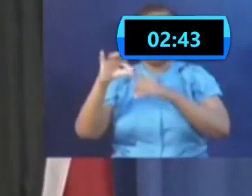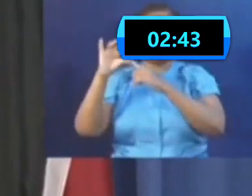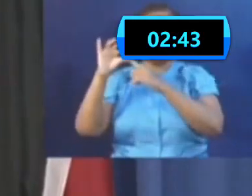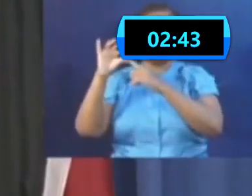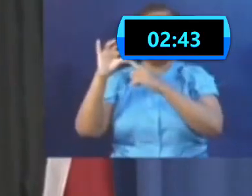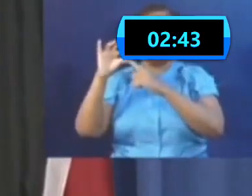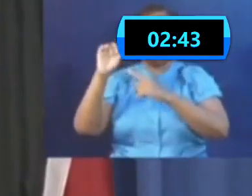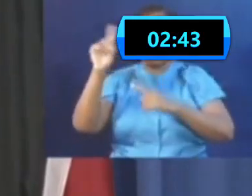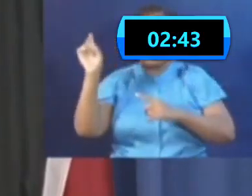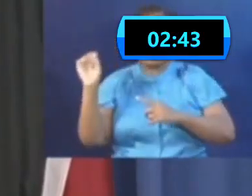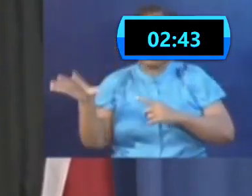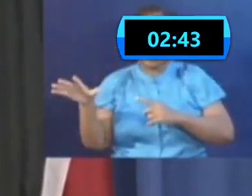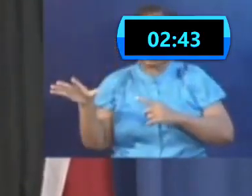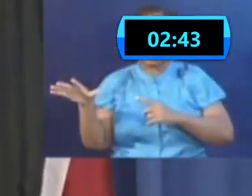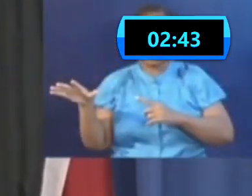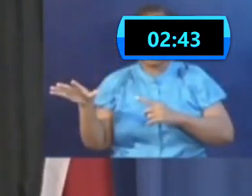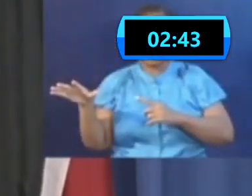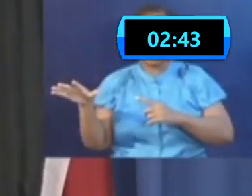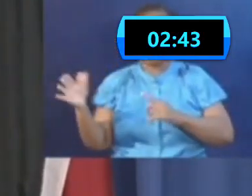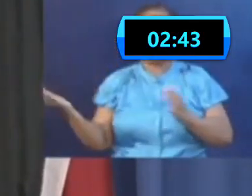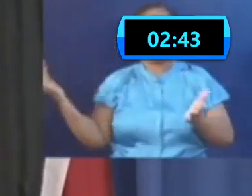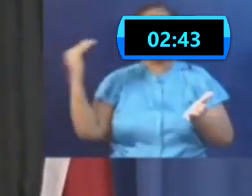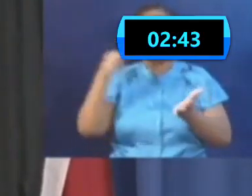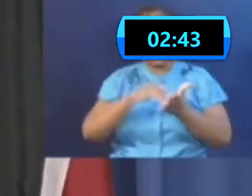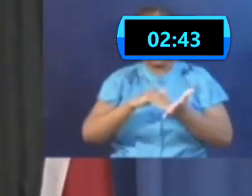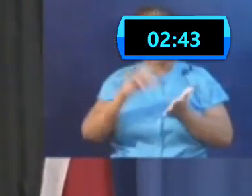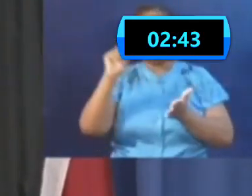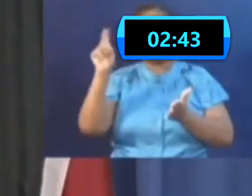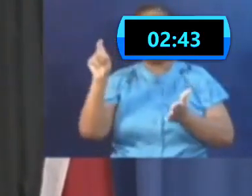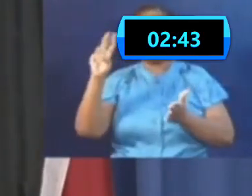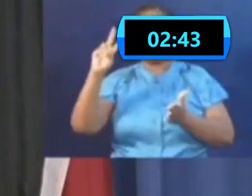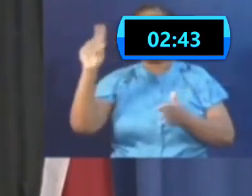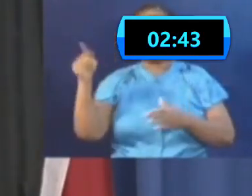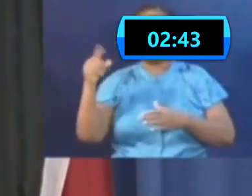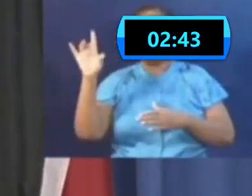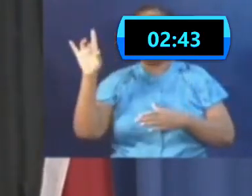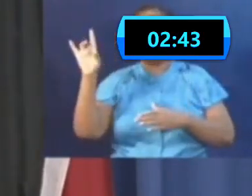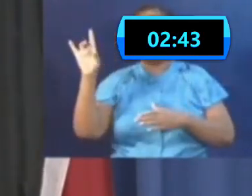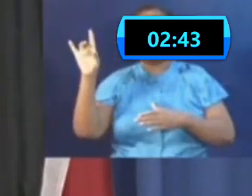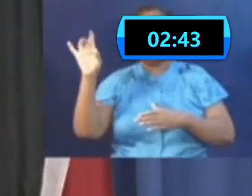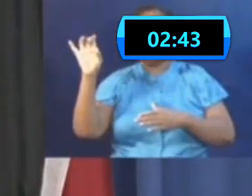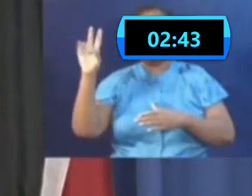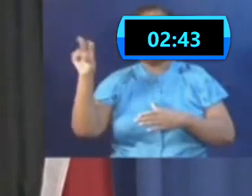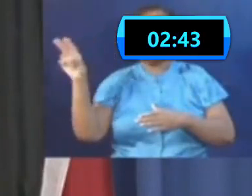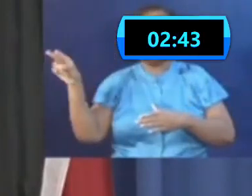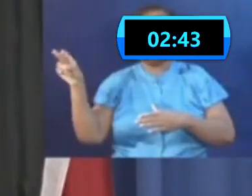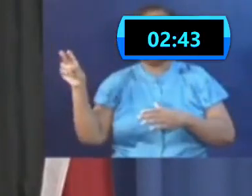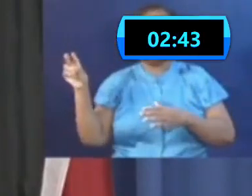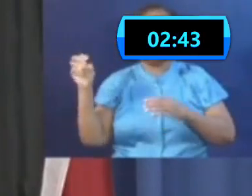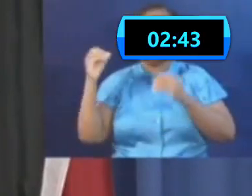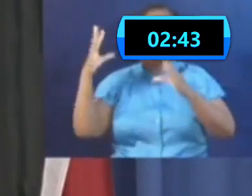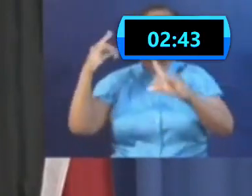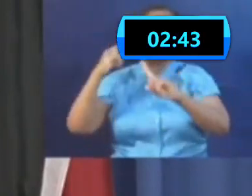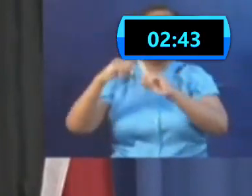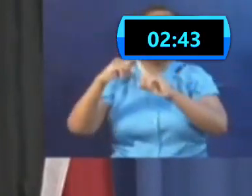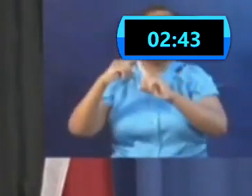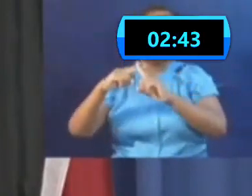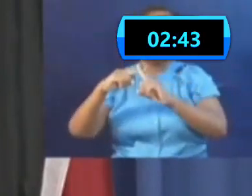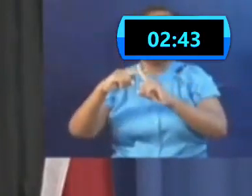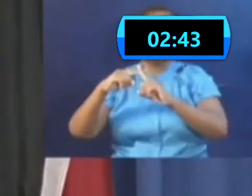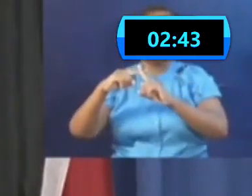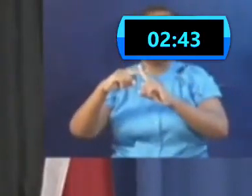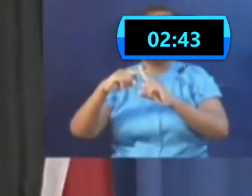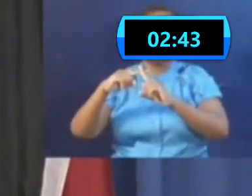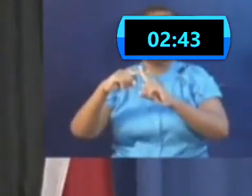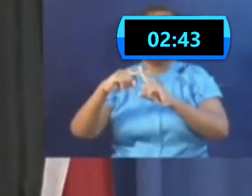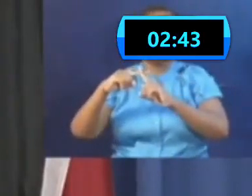Number of repeated tests, 2,922. Number of samples which tested positive from March 12 to present,